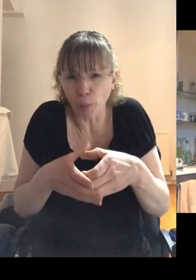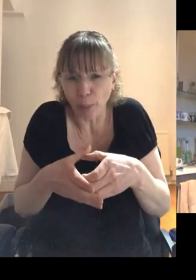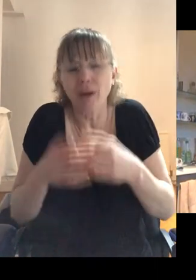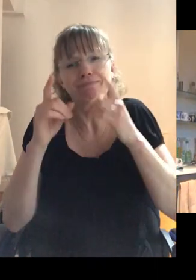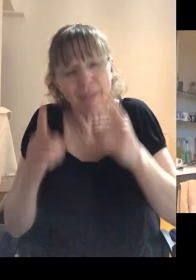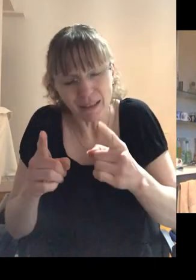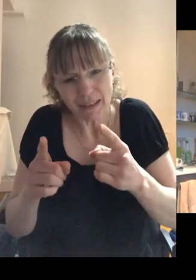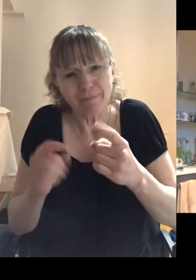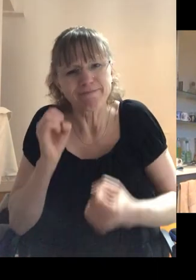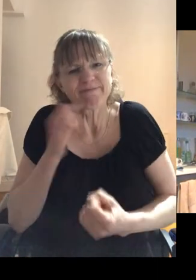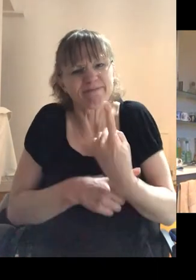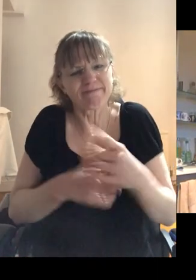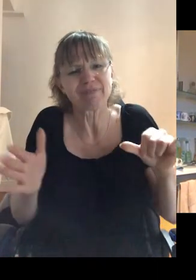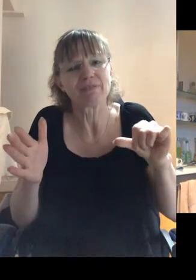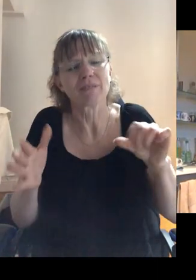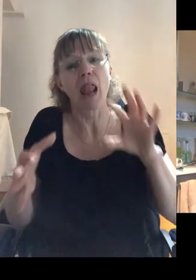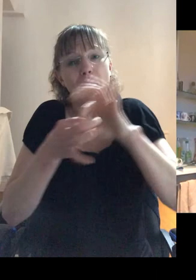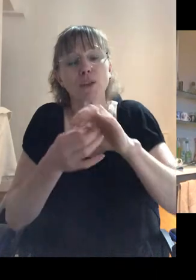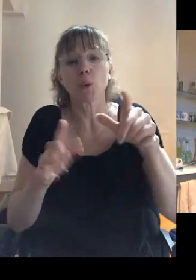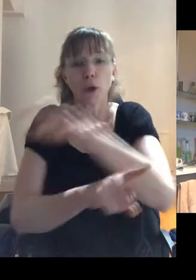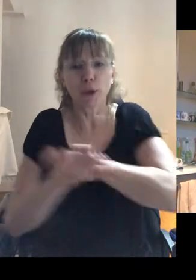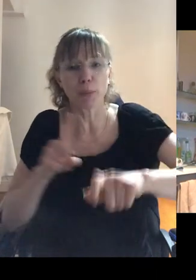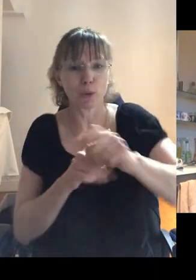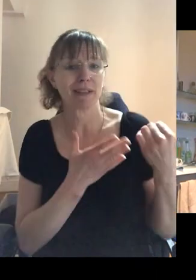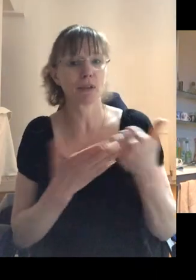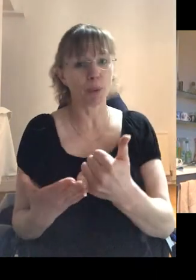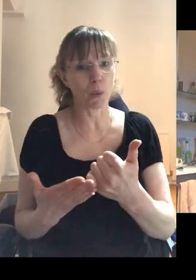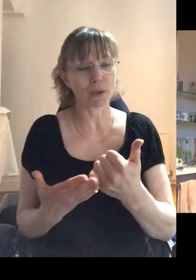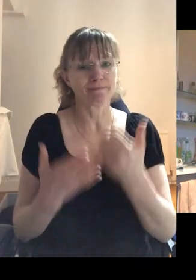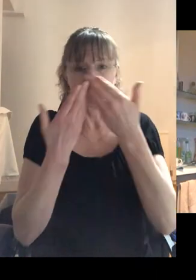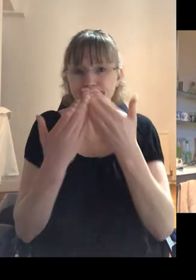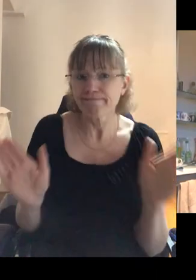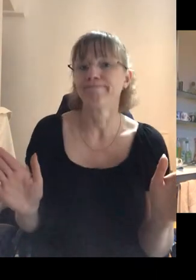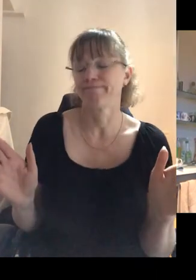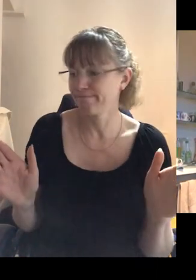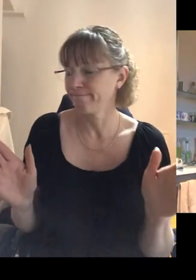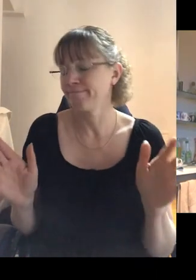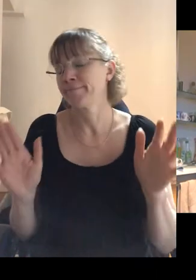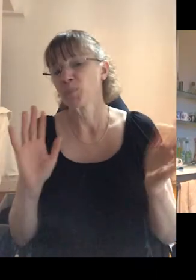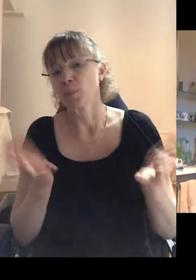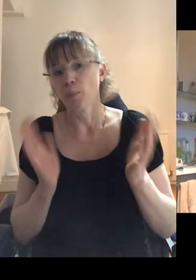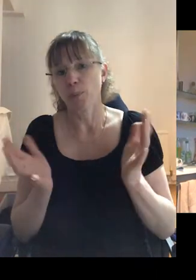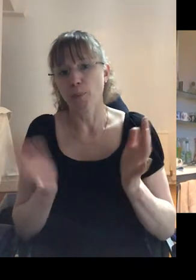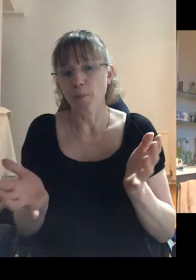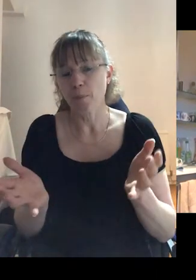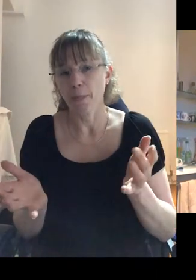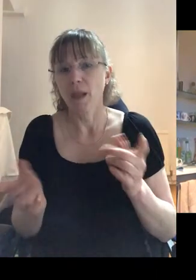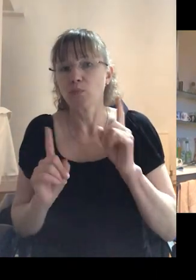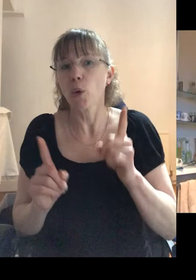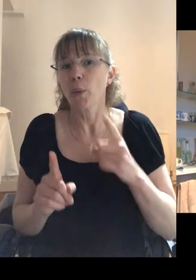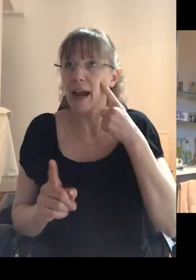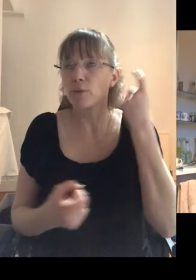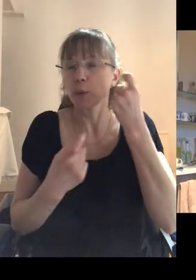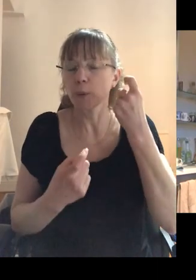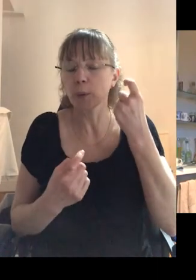there's a real issue around just community support, um, in a wider sense. And maybe that's, that's what we have